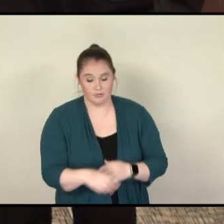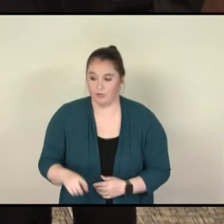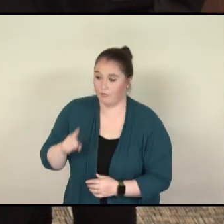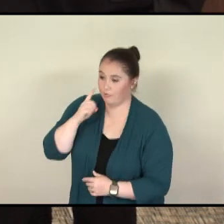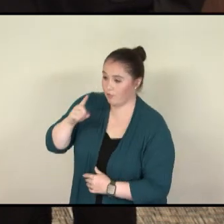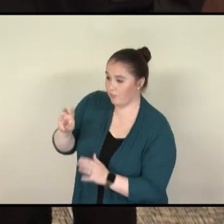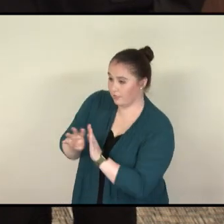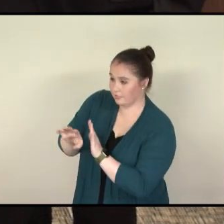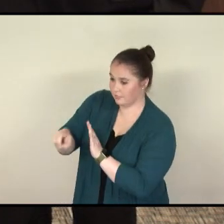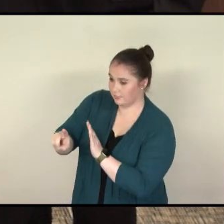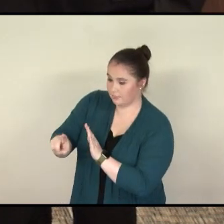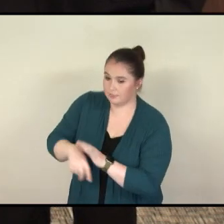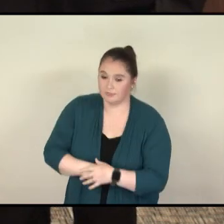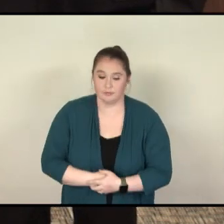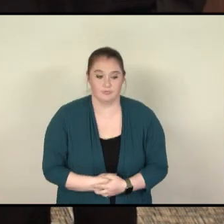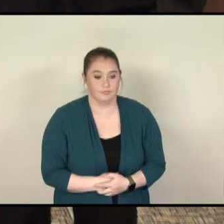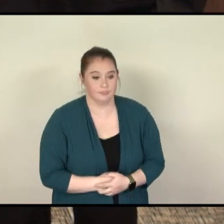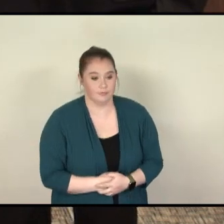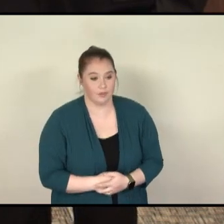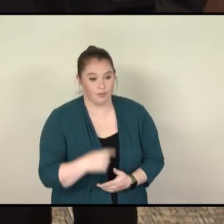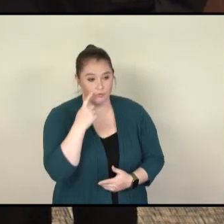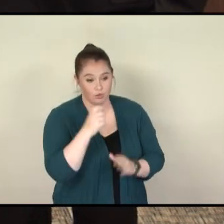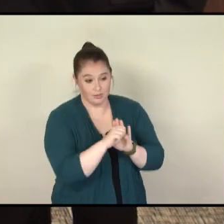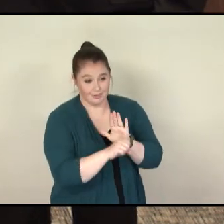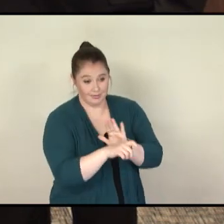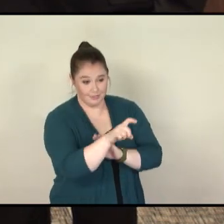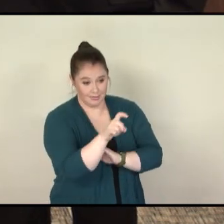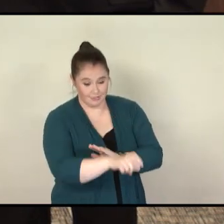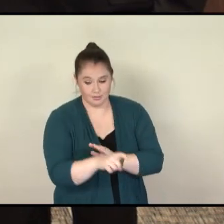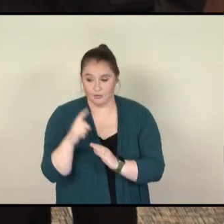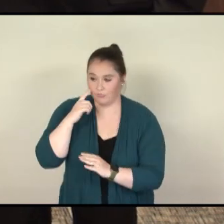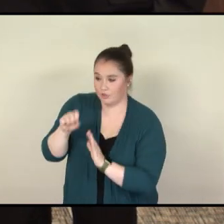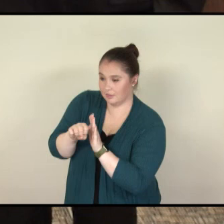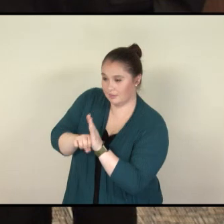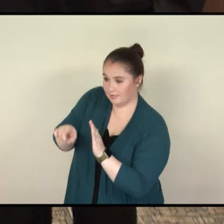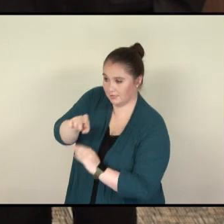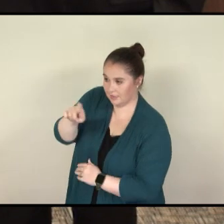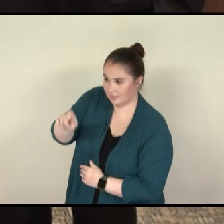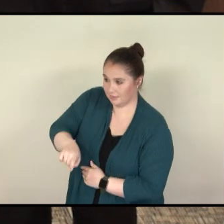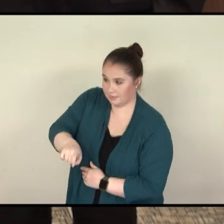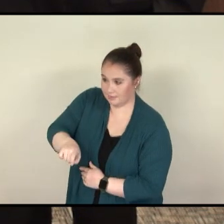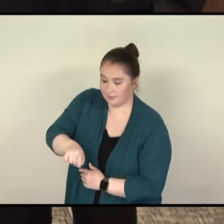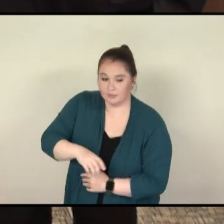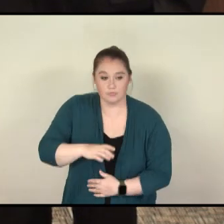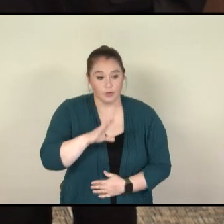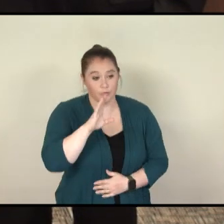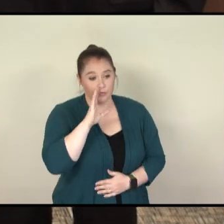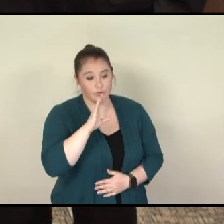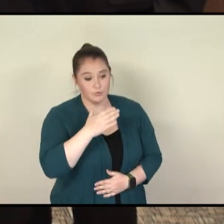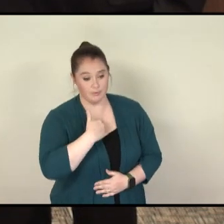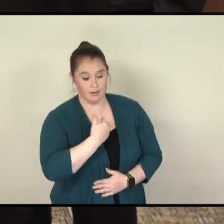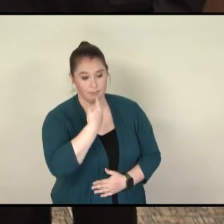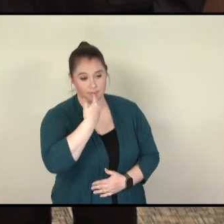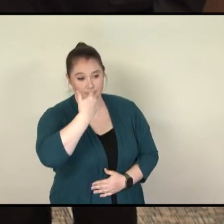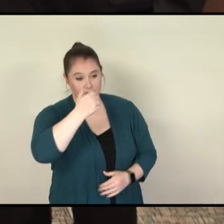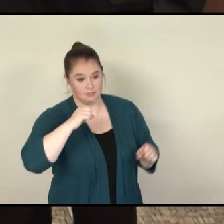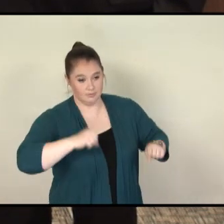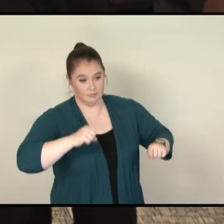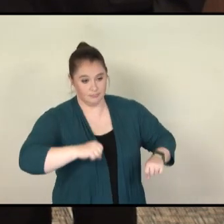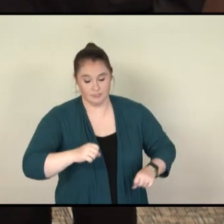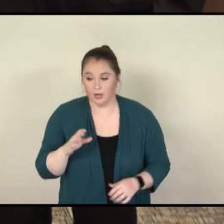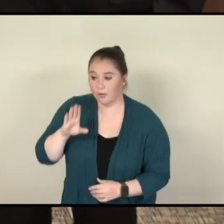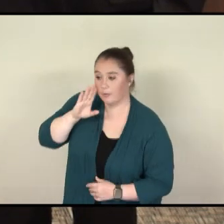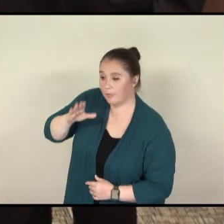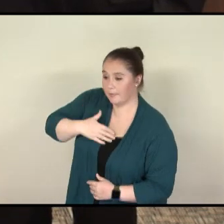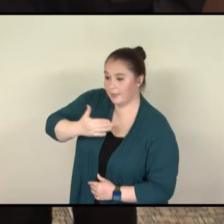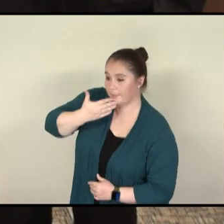of the Waco Independent School District of the State of Texas of the State of Texas and will to the best of my ability and